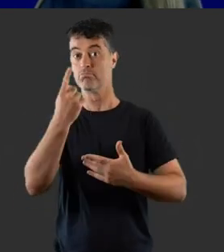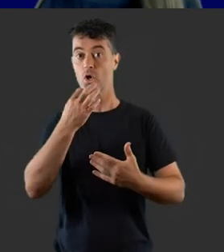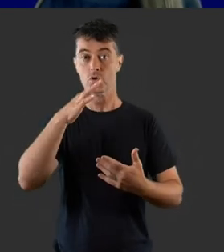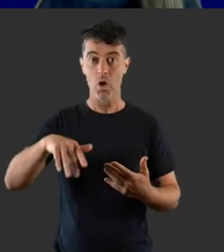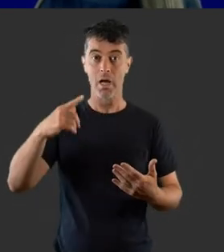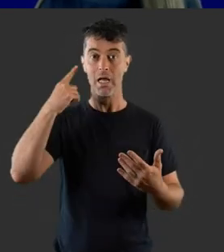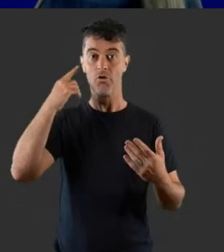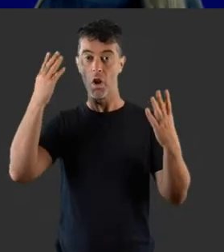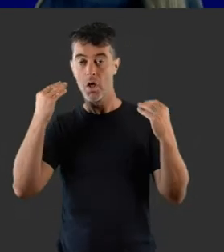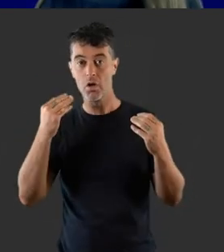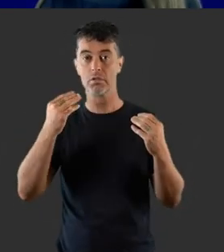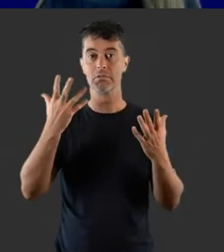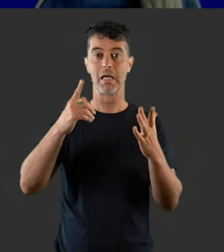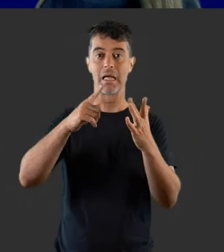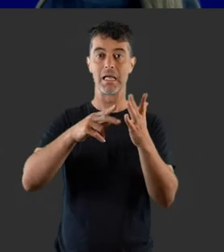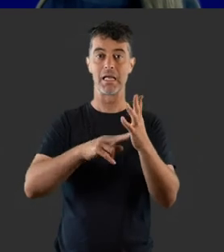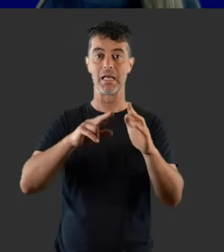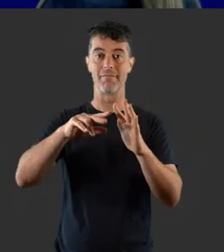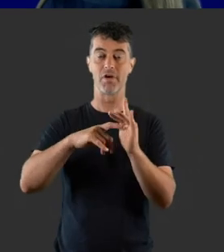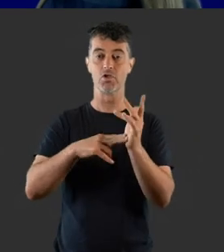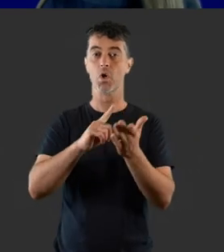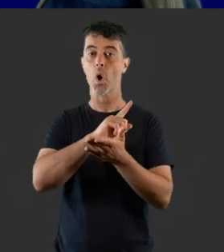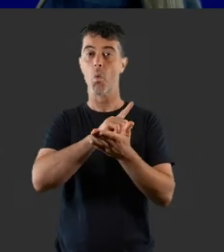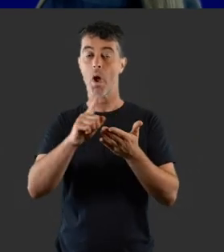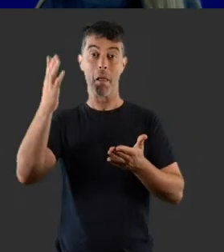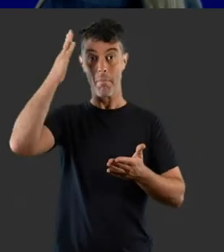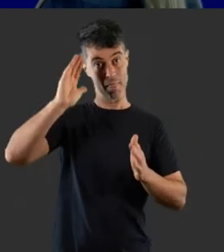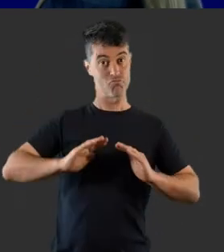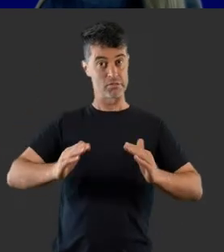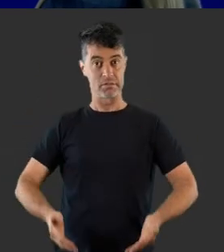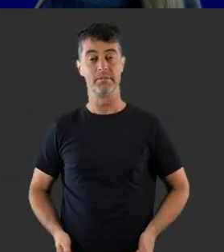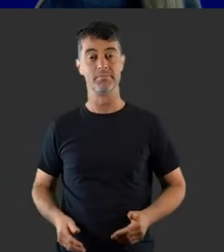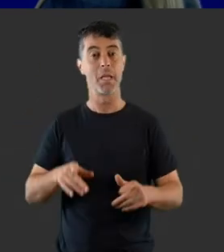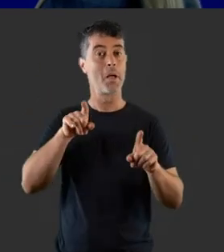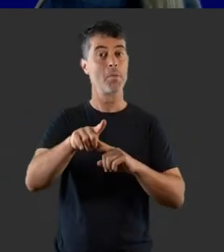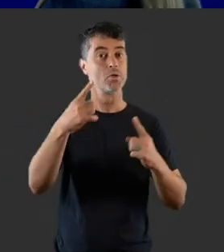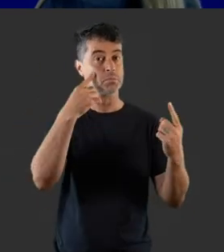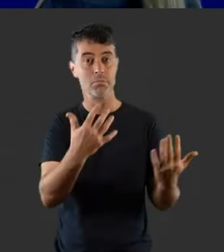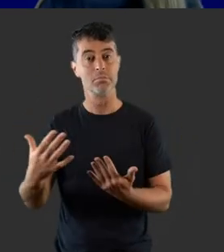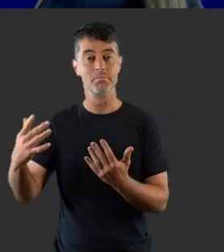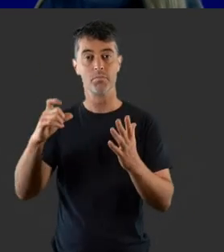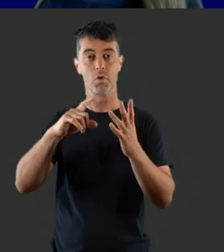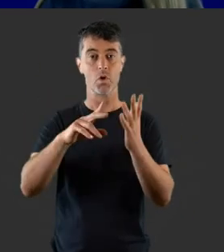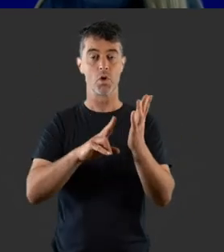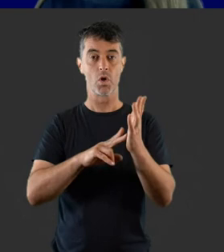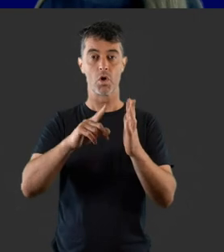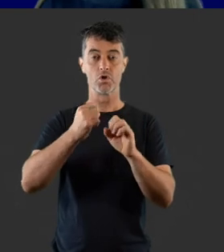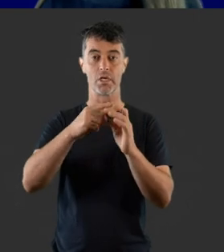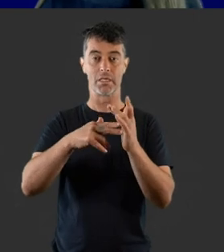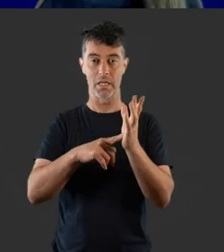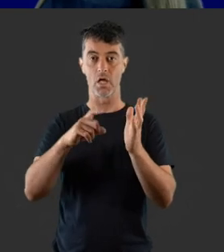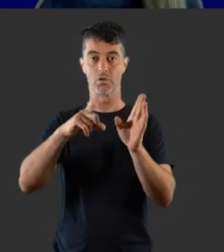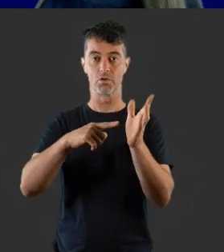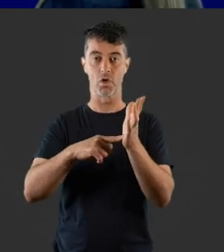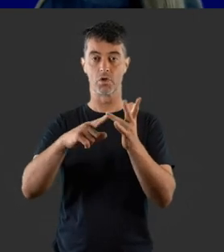Other causes of childhood hearing loss include infection experienced by the mother during pregnancy. The most common one being